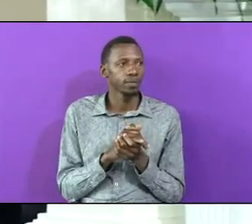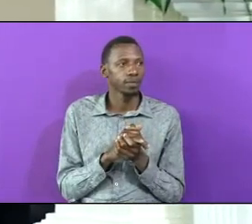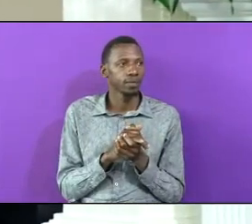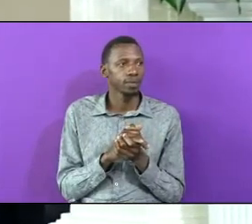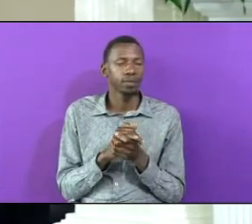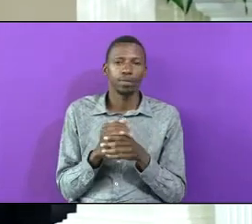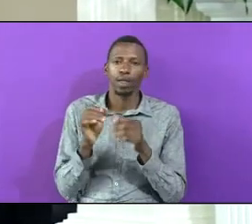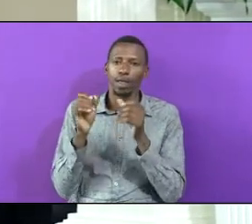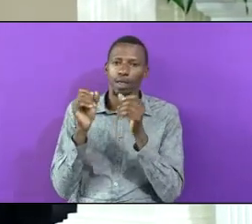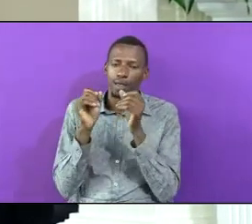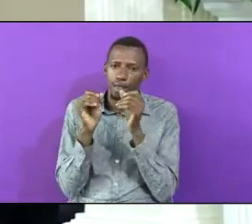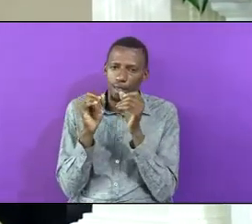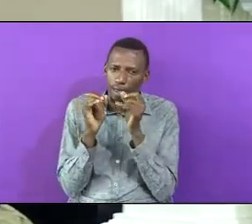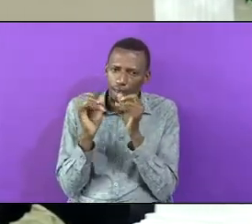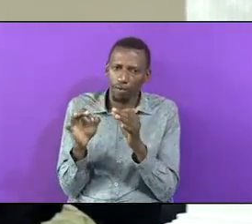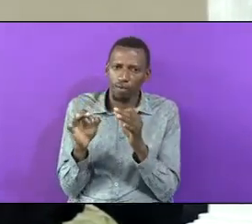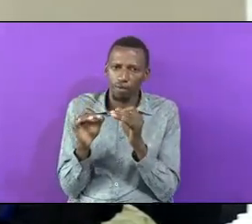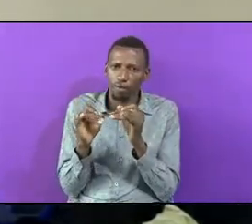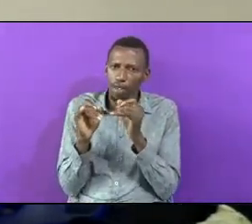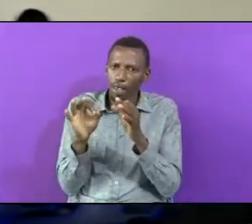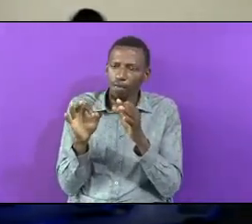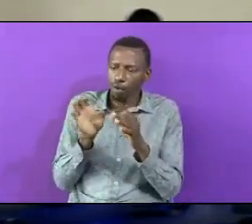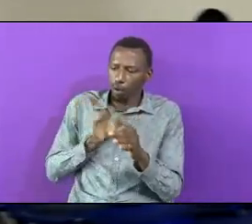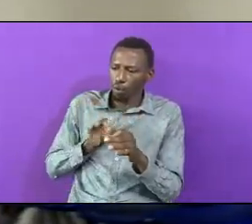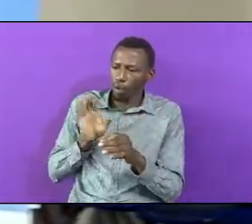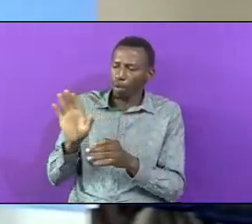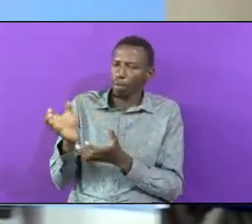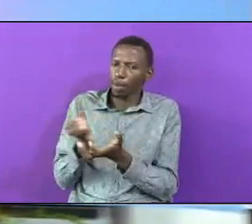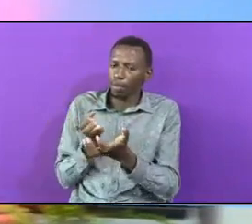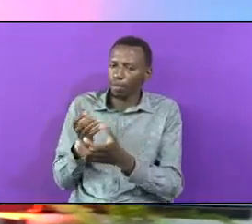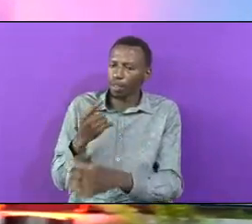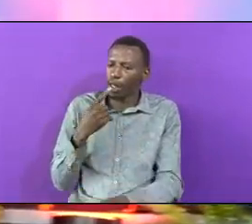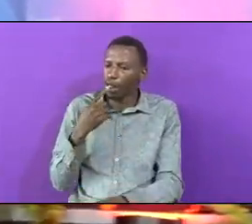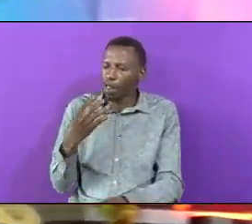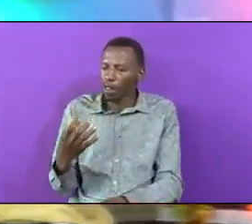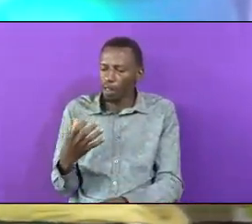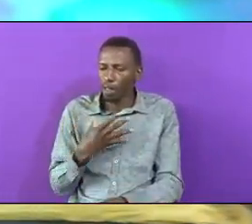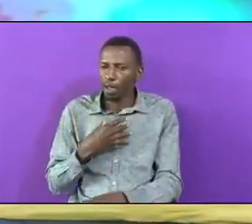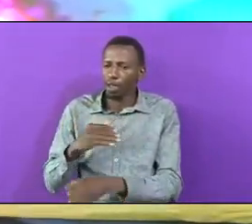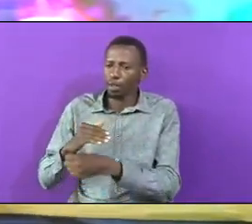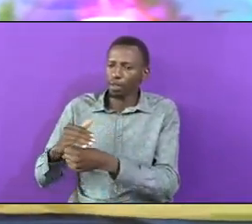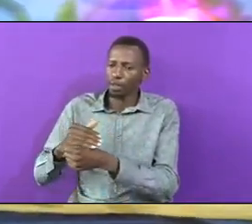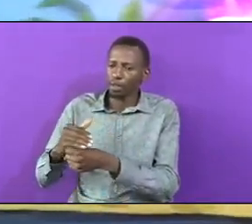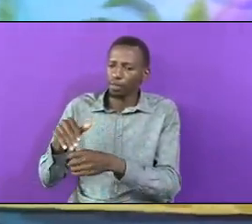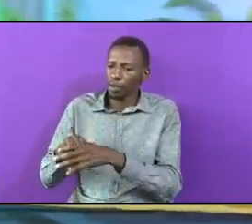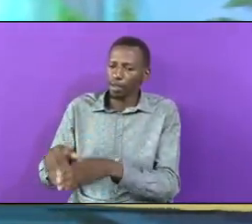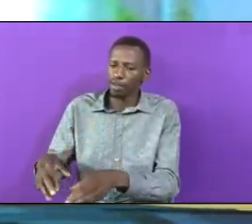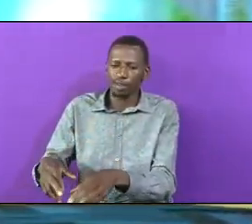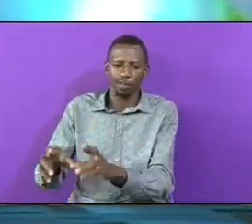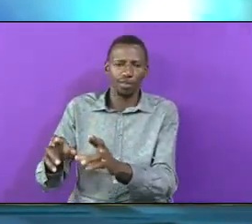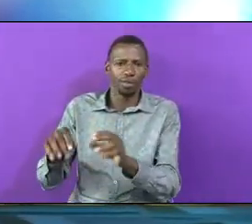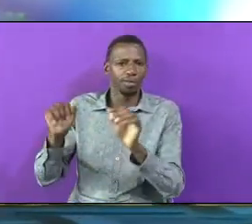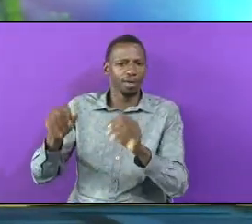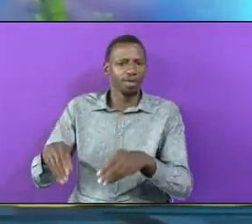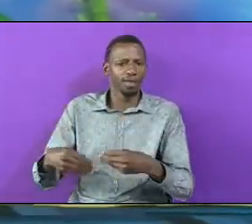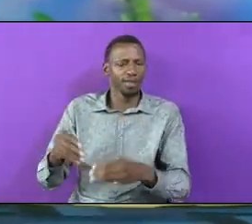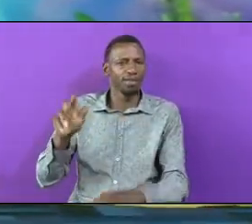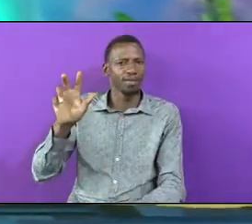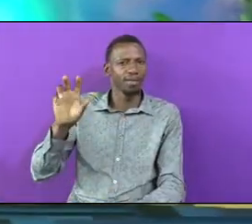Kama Mama Mwenya Nausa Mboga Na Tomatoes Kwa Barabara Can Give 30,000